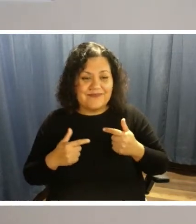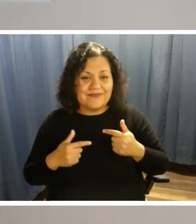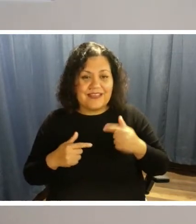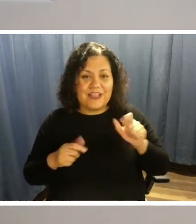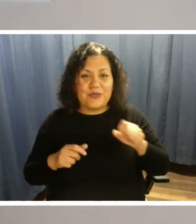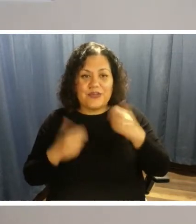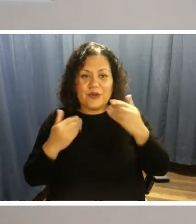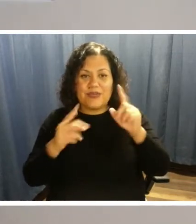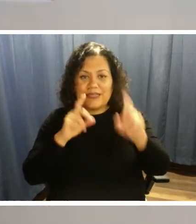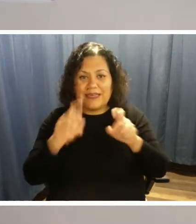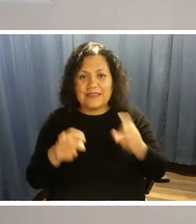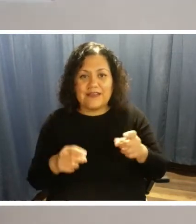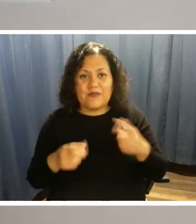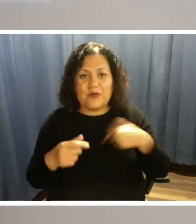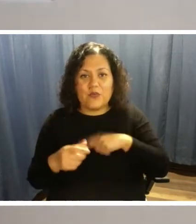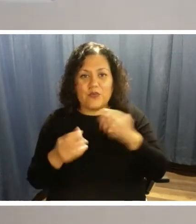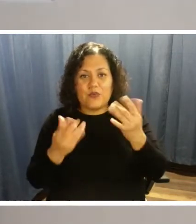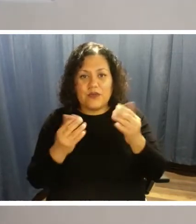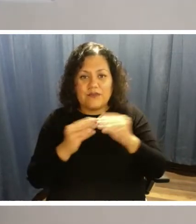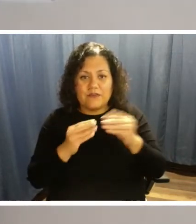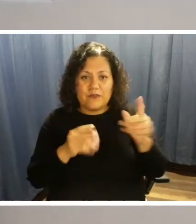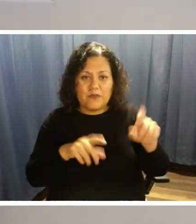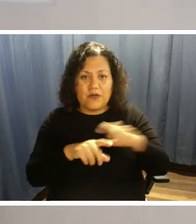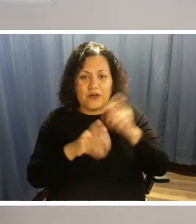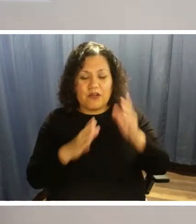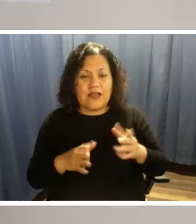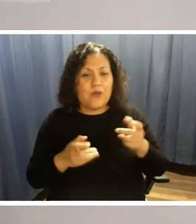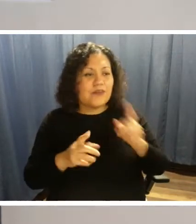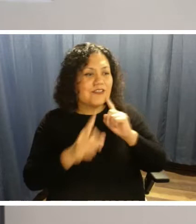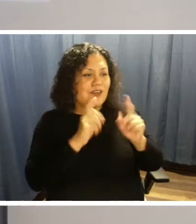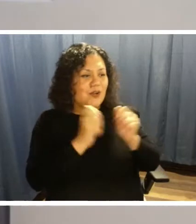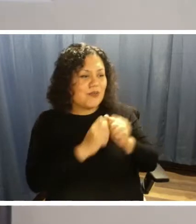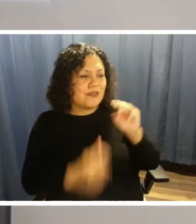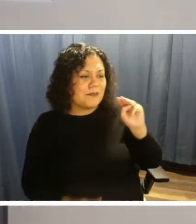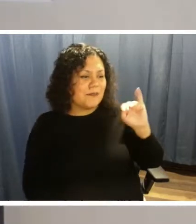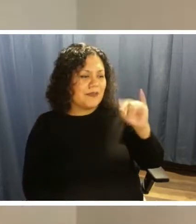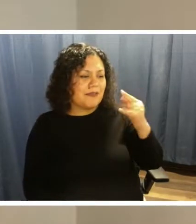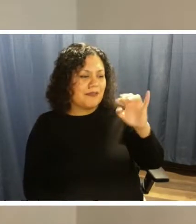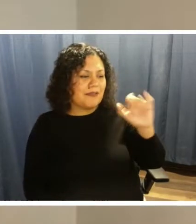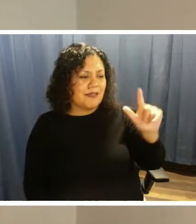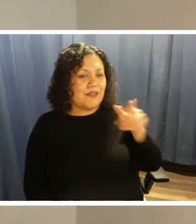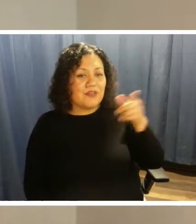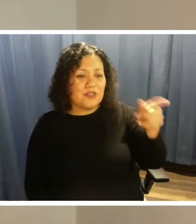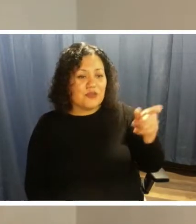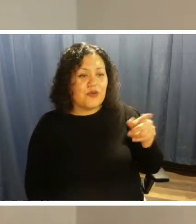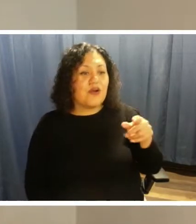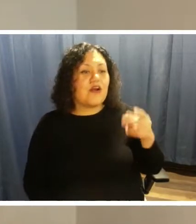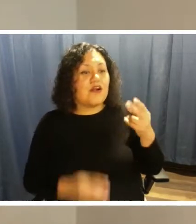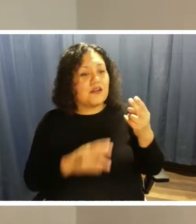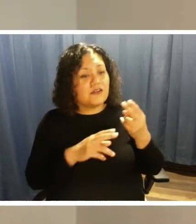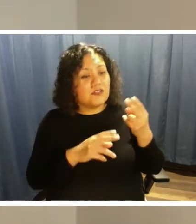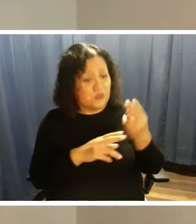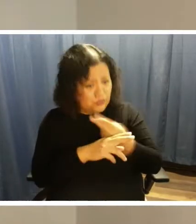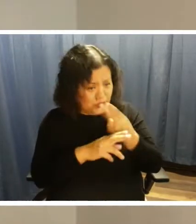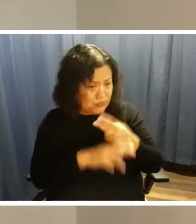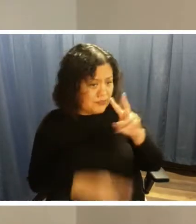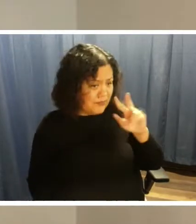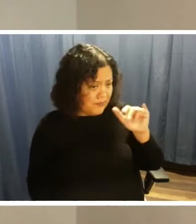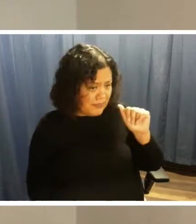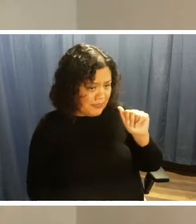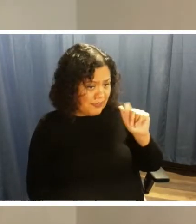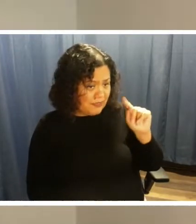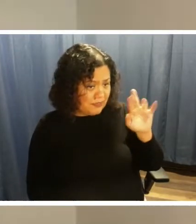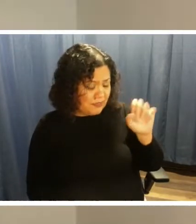to call in, I'd like to talk to Miguel for just a little bit. You are a Trans user. Have you ever used any of our